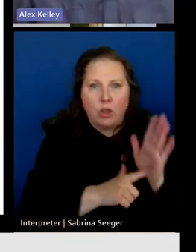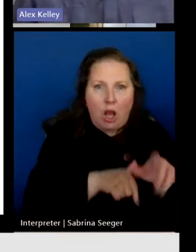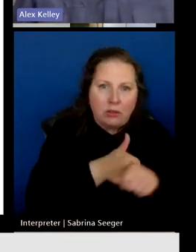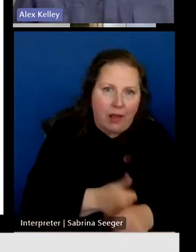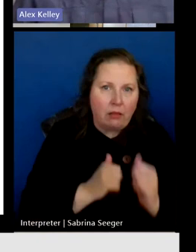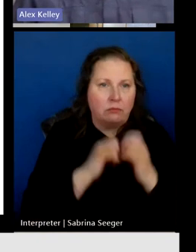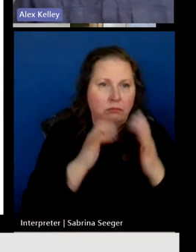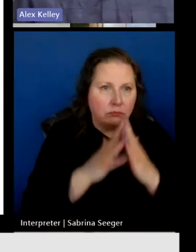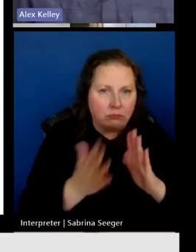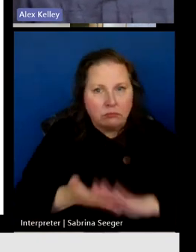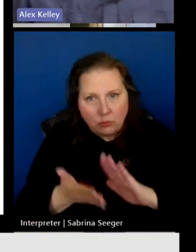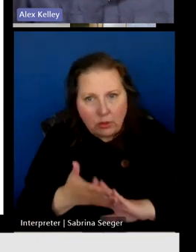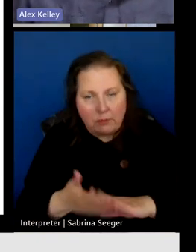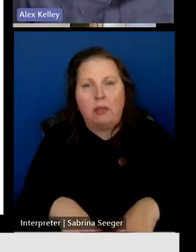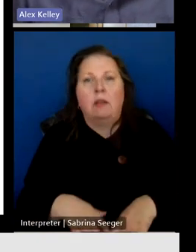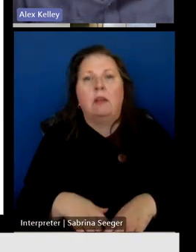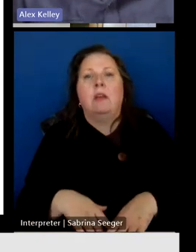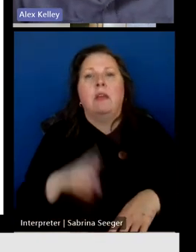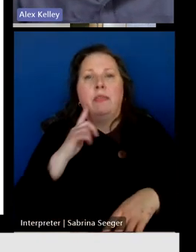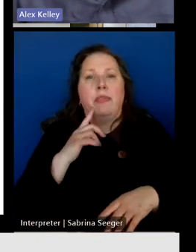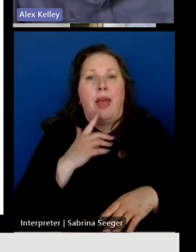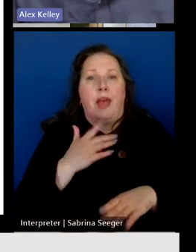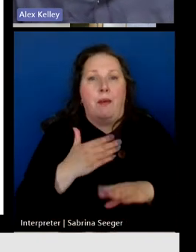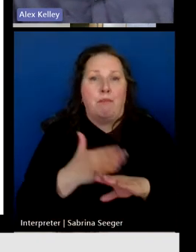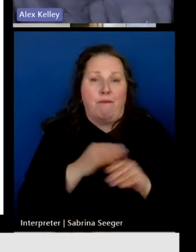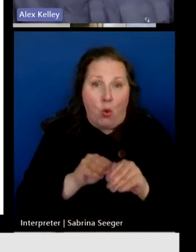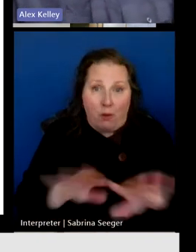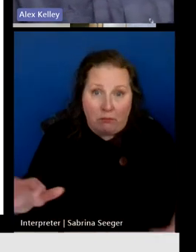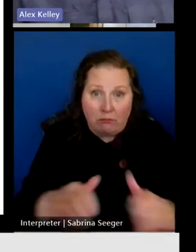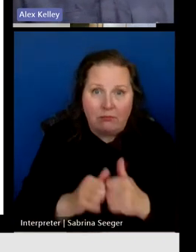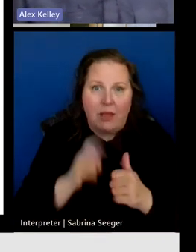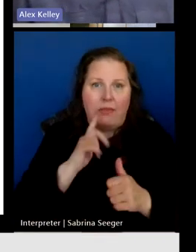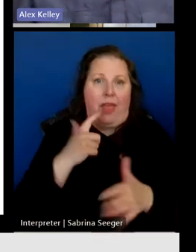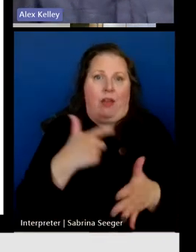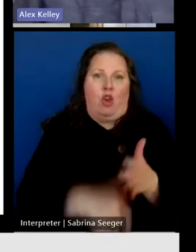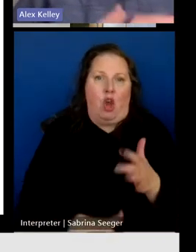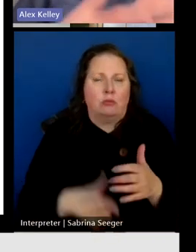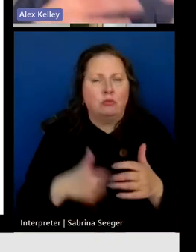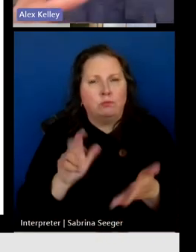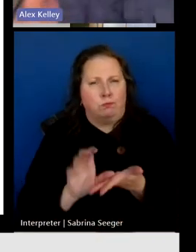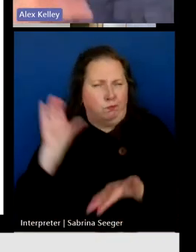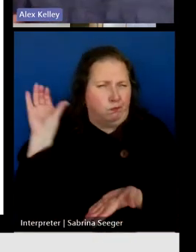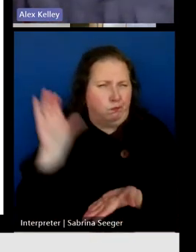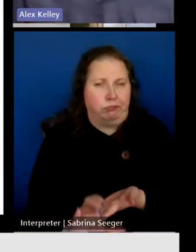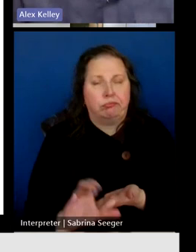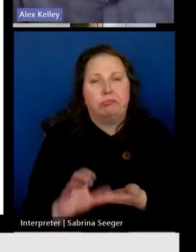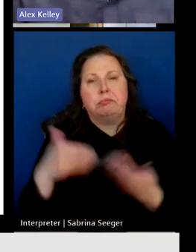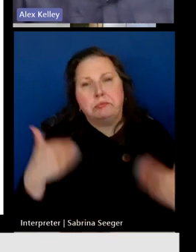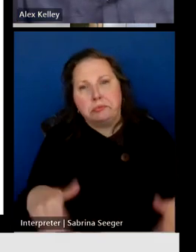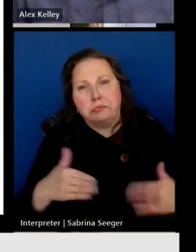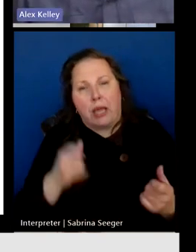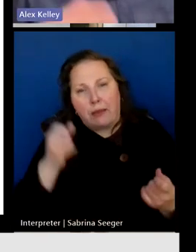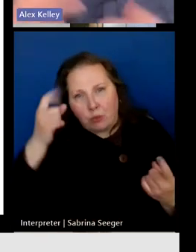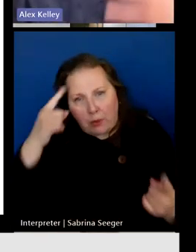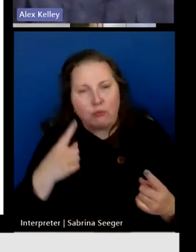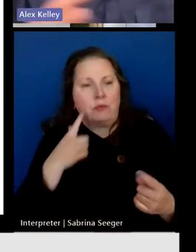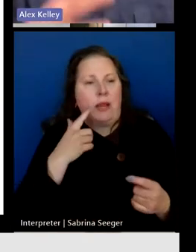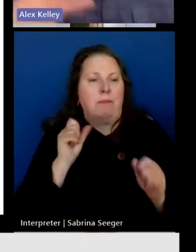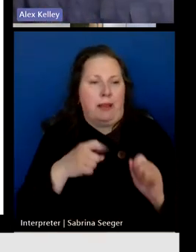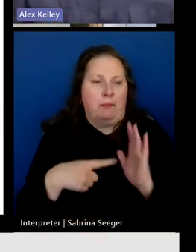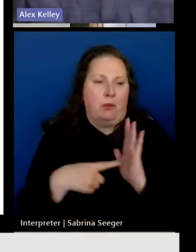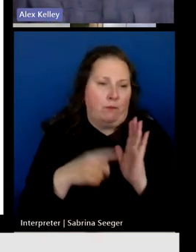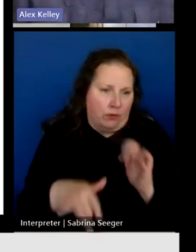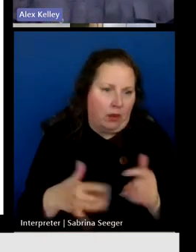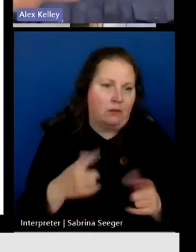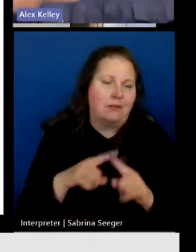implement. There's an upfront cost to that system migration that you would need to understand and cover. There's different